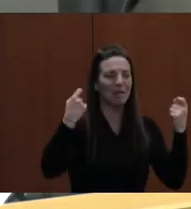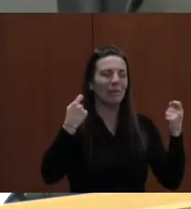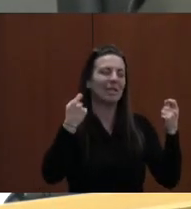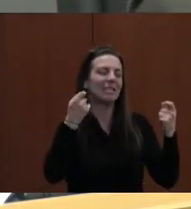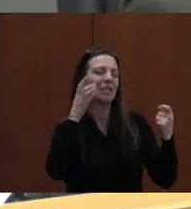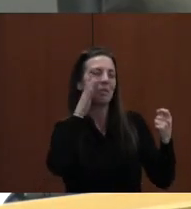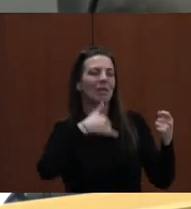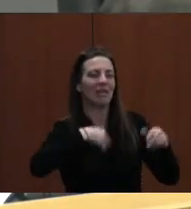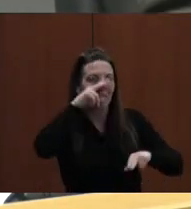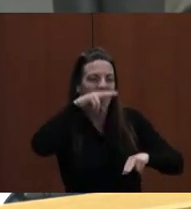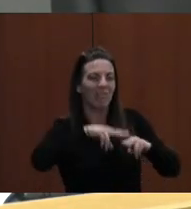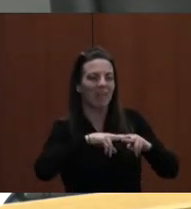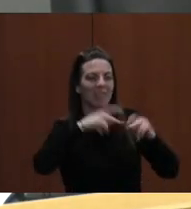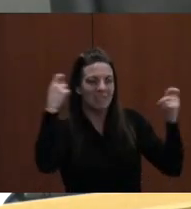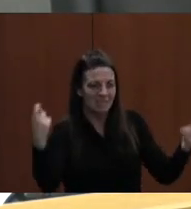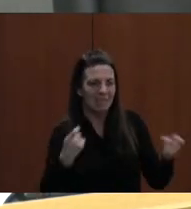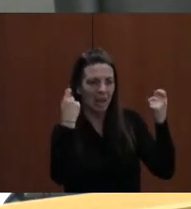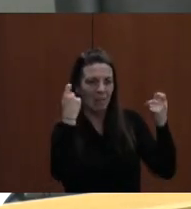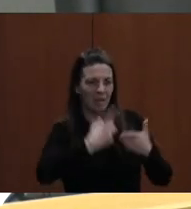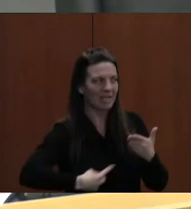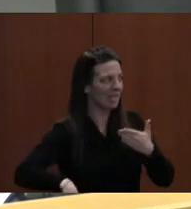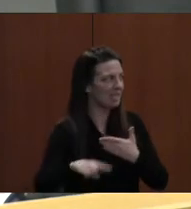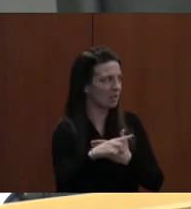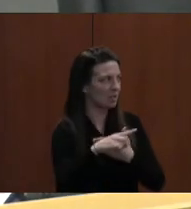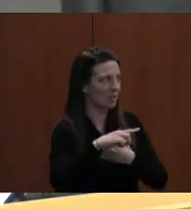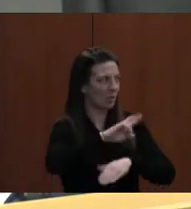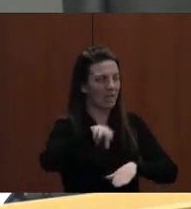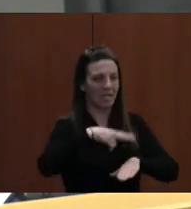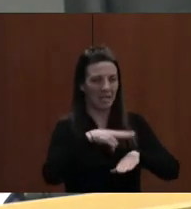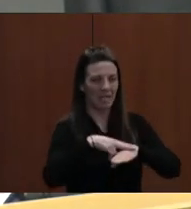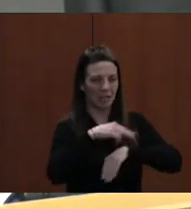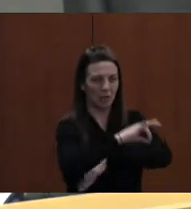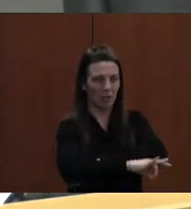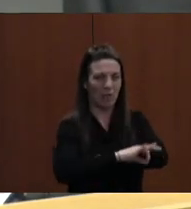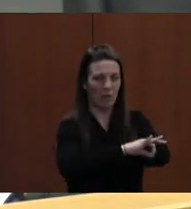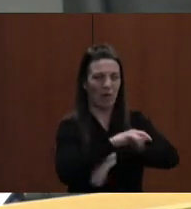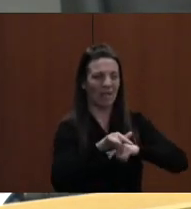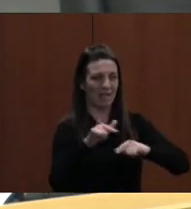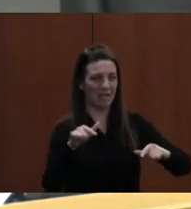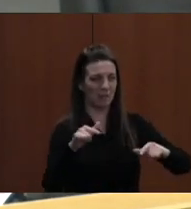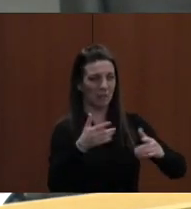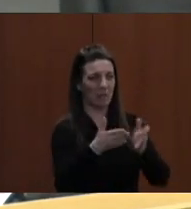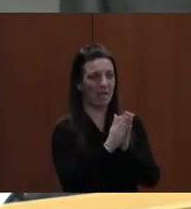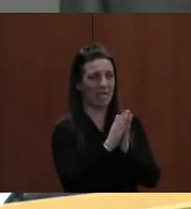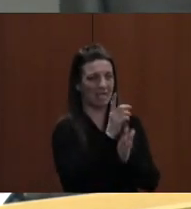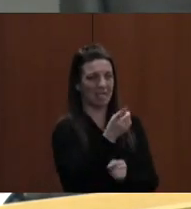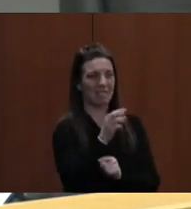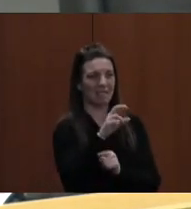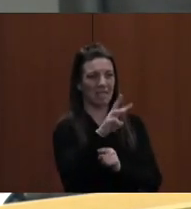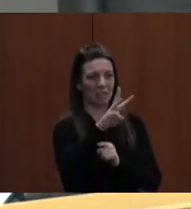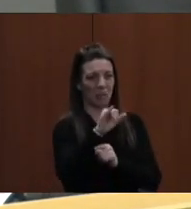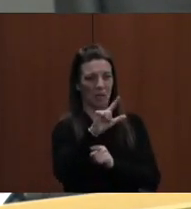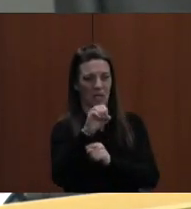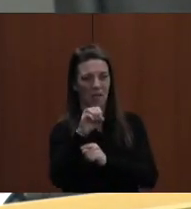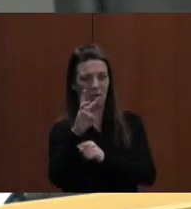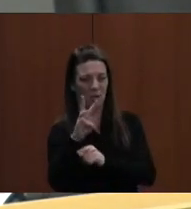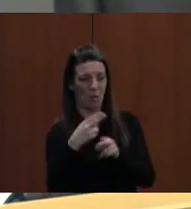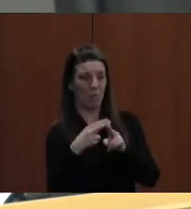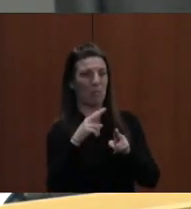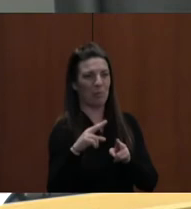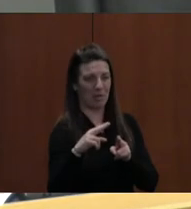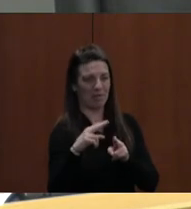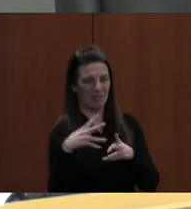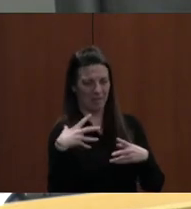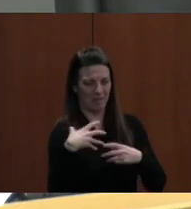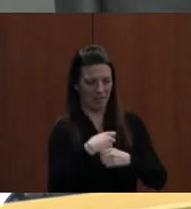celebrating next week as National Foreign Language Week. This time I'm going ask Dr. Willow to bring us a brief update on our dropout and graduation